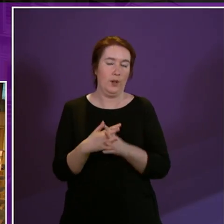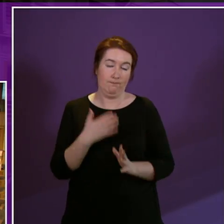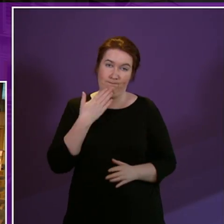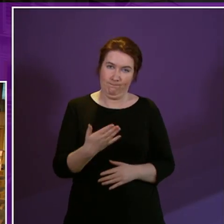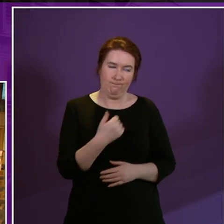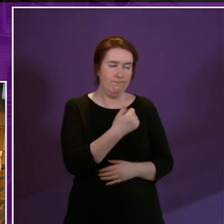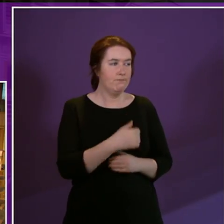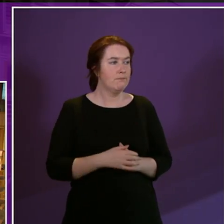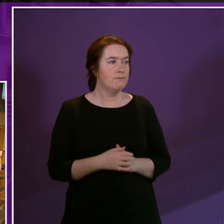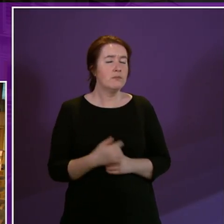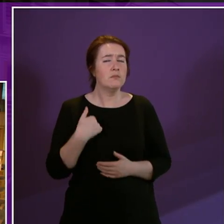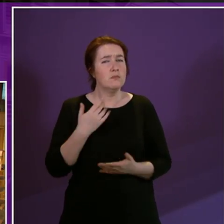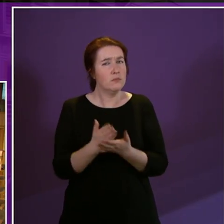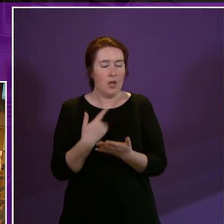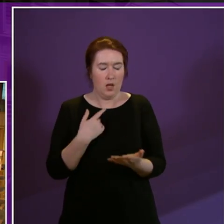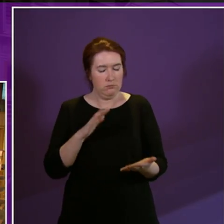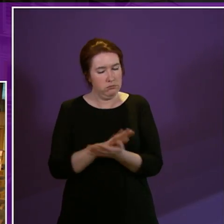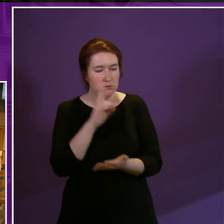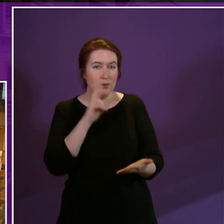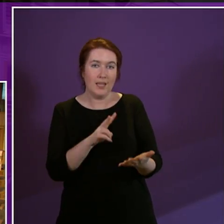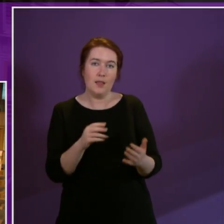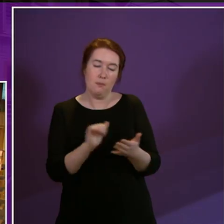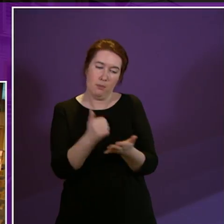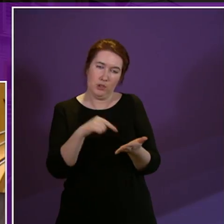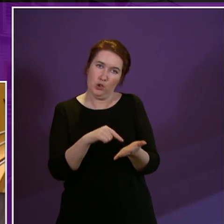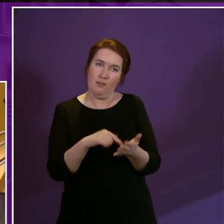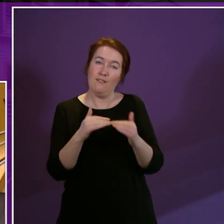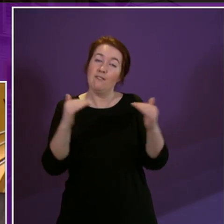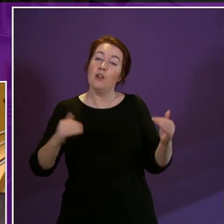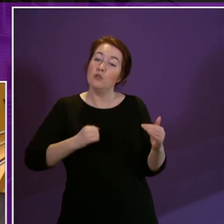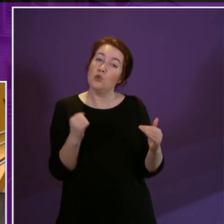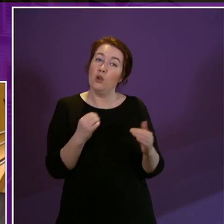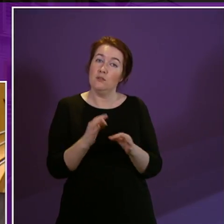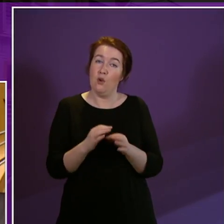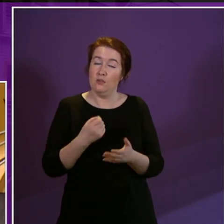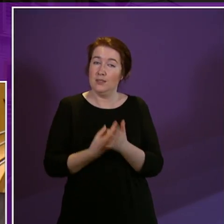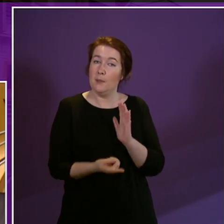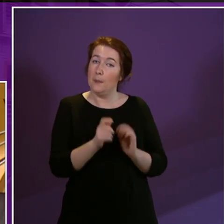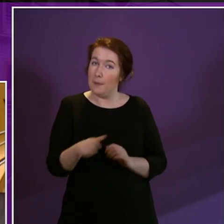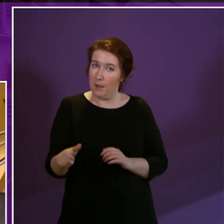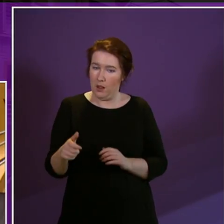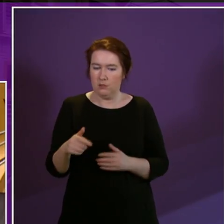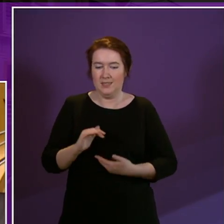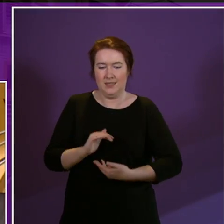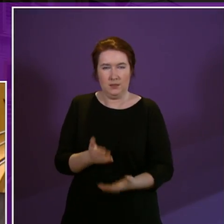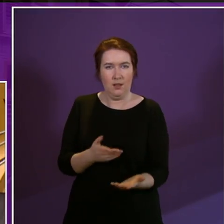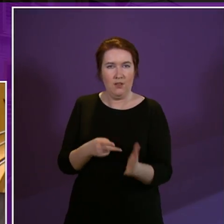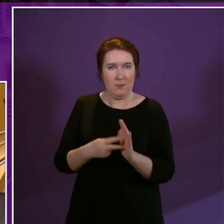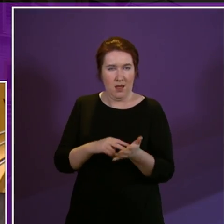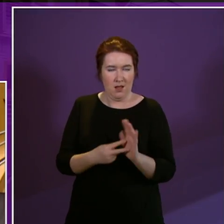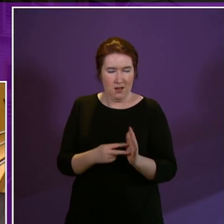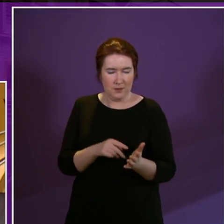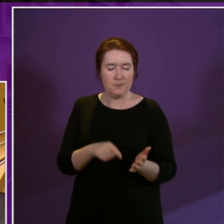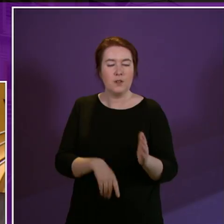Can I just say that I really do welcome the publication of Affairs Scotland for Disabled People our delivery plan to give it its full title.